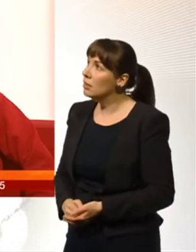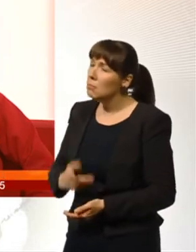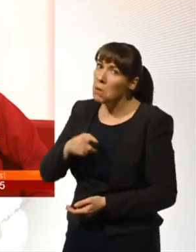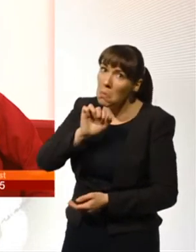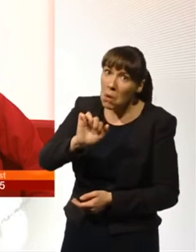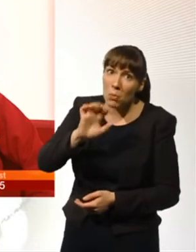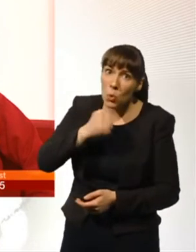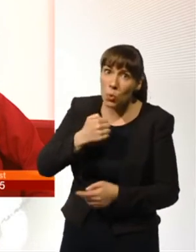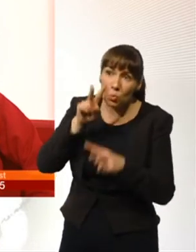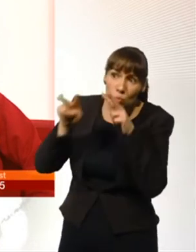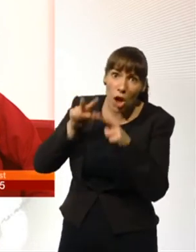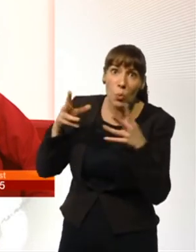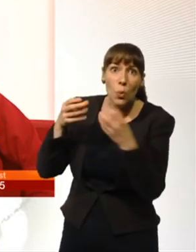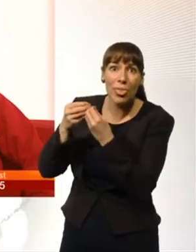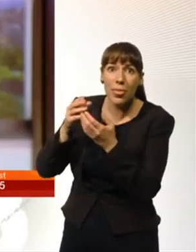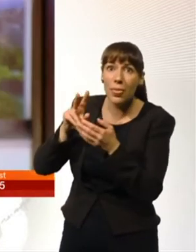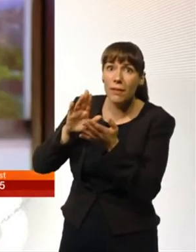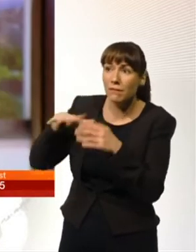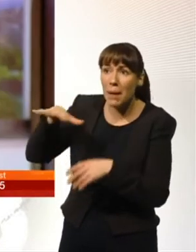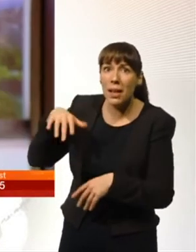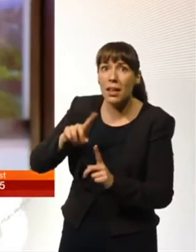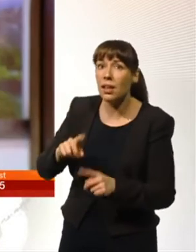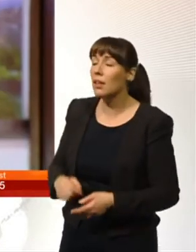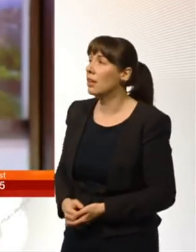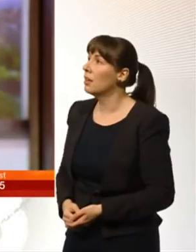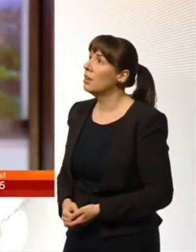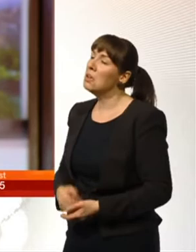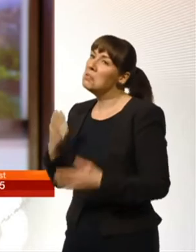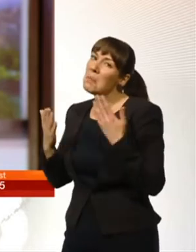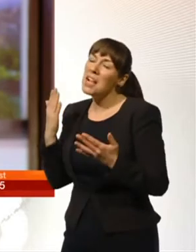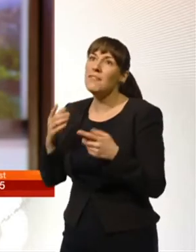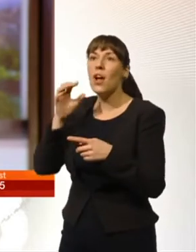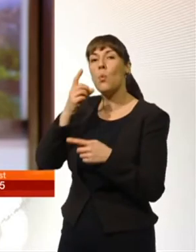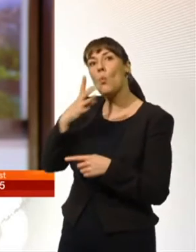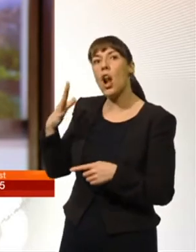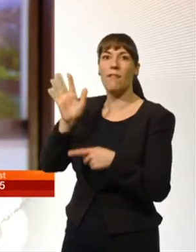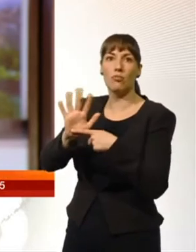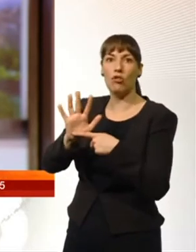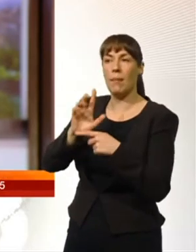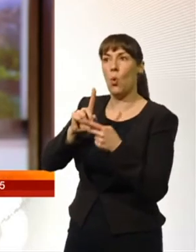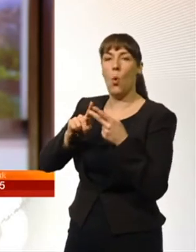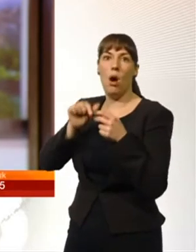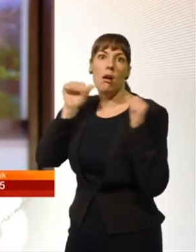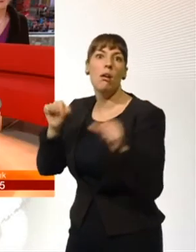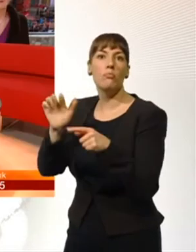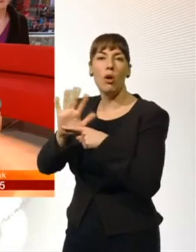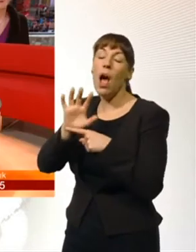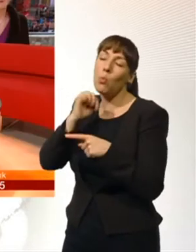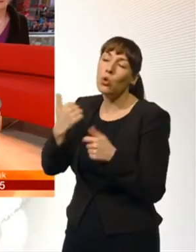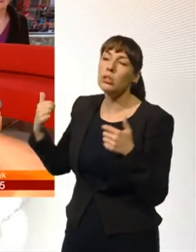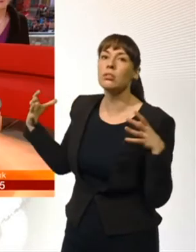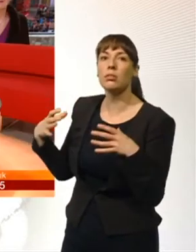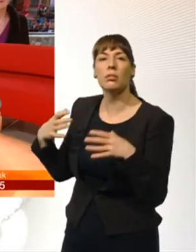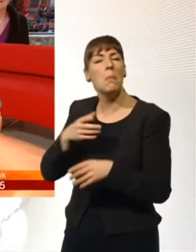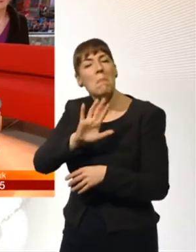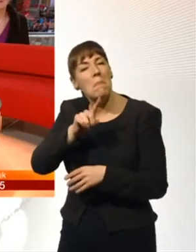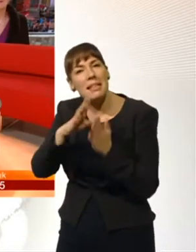Um, it depends if it's something really special, but it's only on TV once, or if it's something I really like. Right. Okay, what sort of thing might be